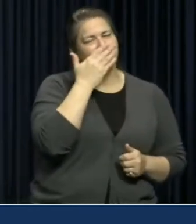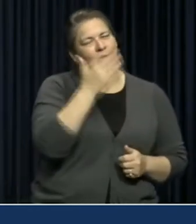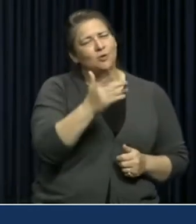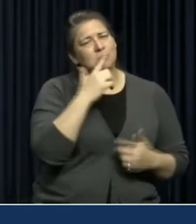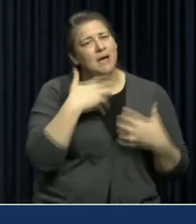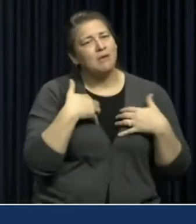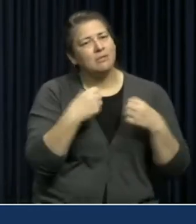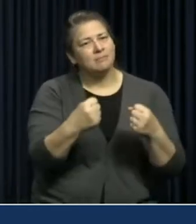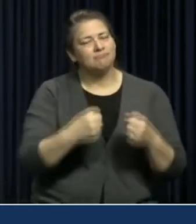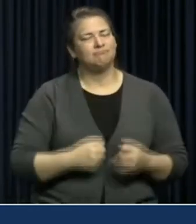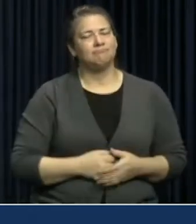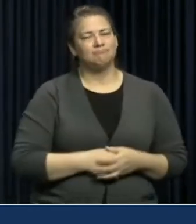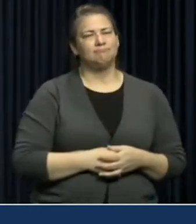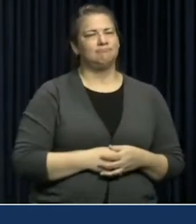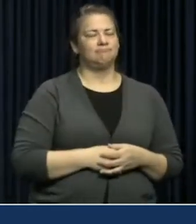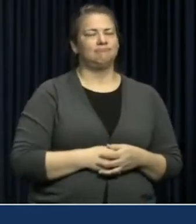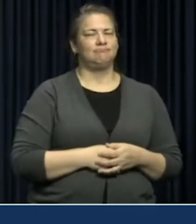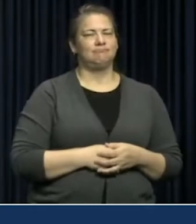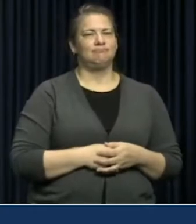stay healthy.